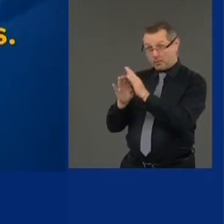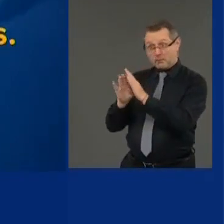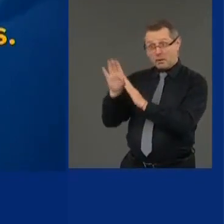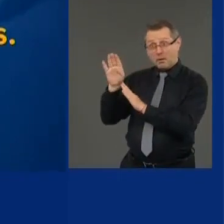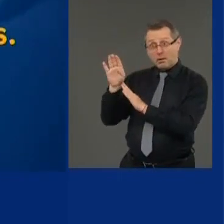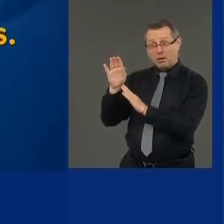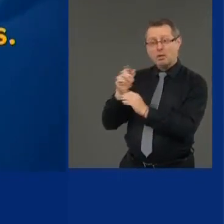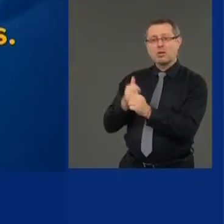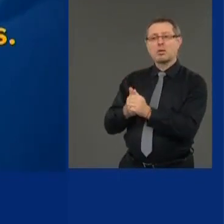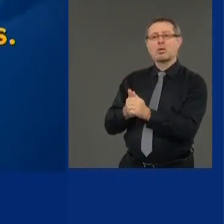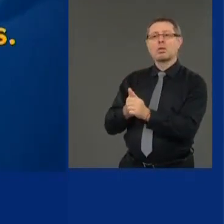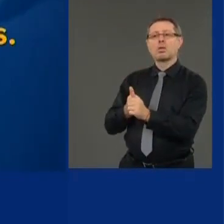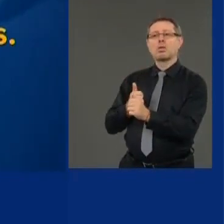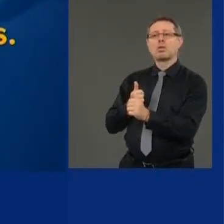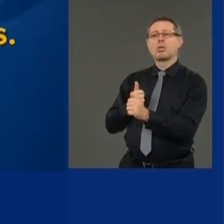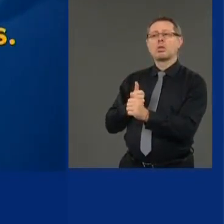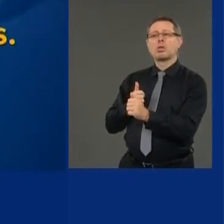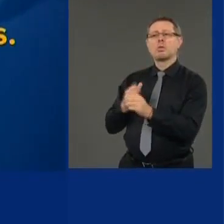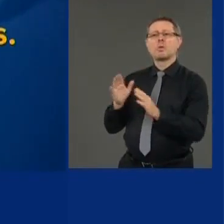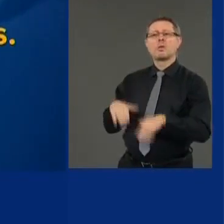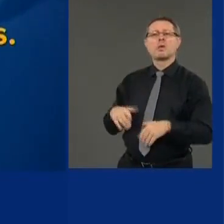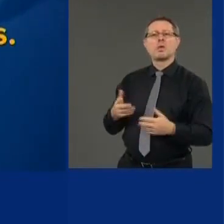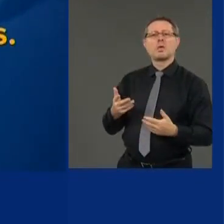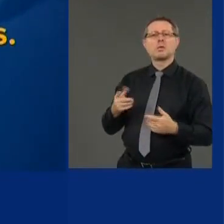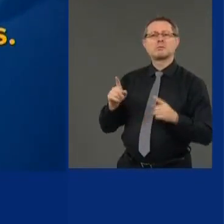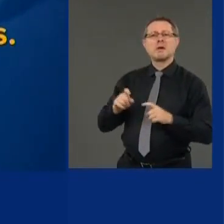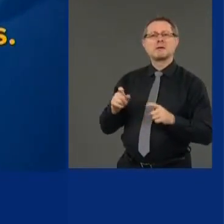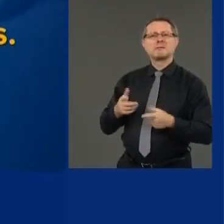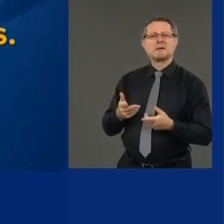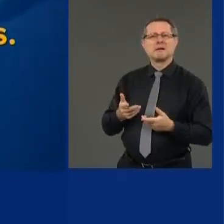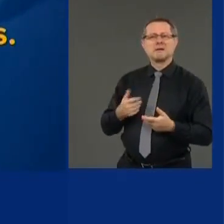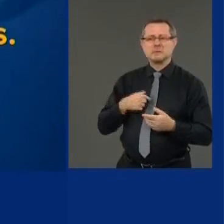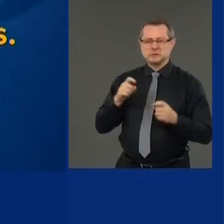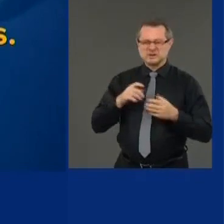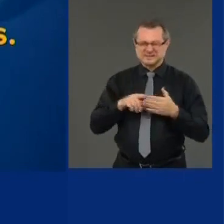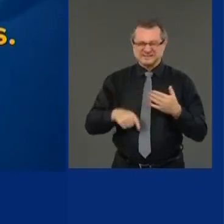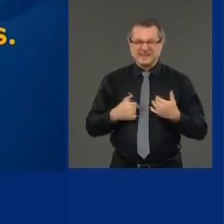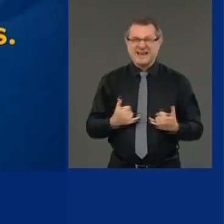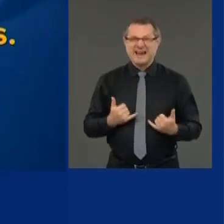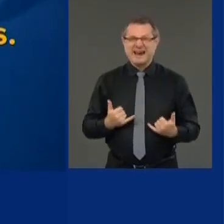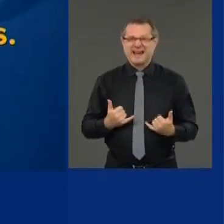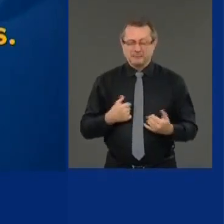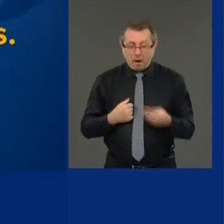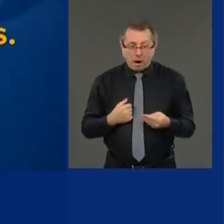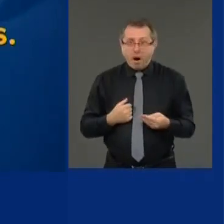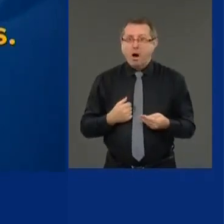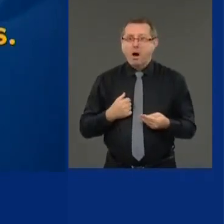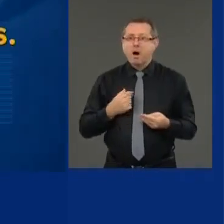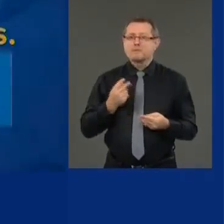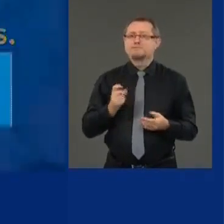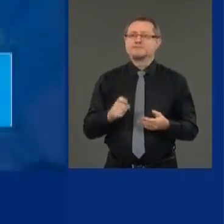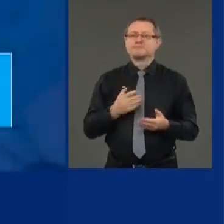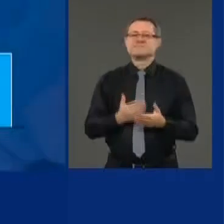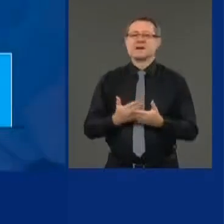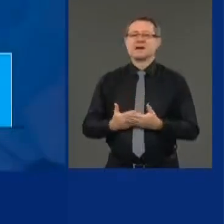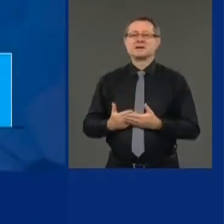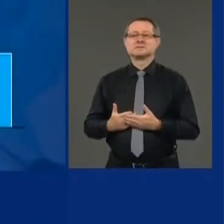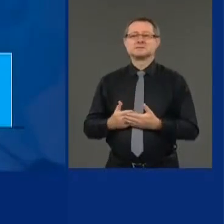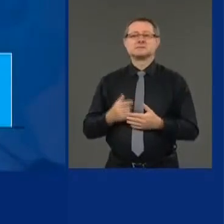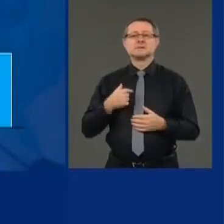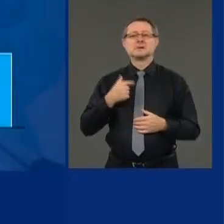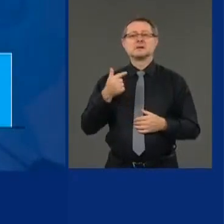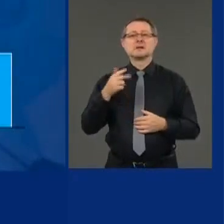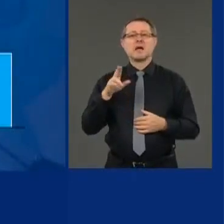was the only facts to tell you where you were today. And you need facts. You need guideposts to plan your strategy.